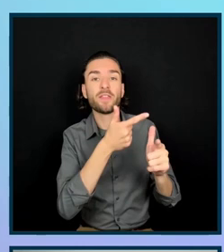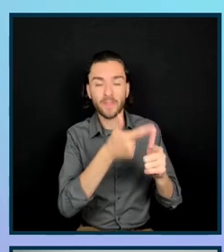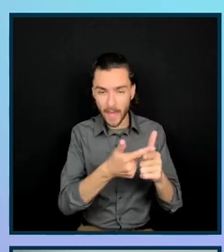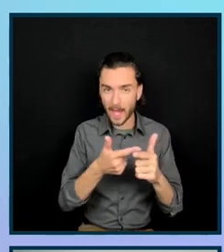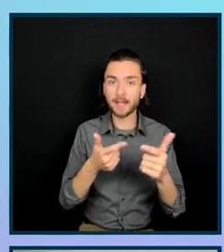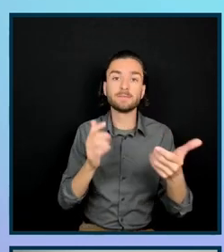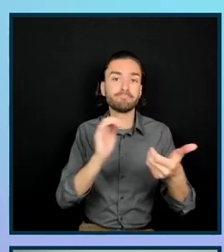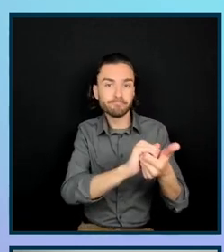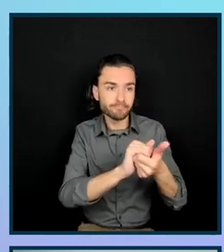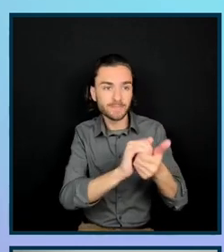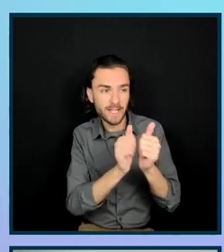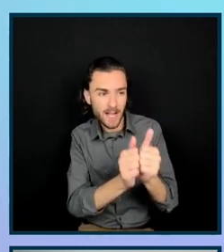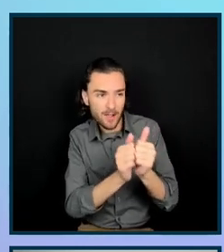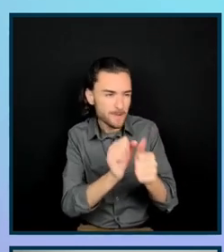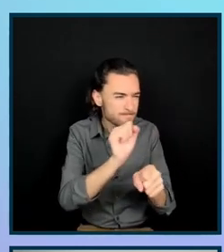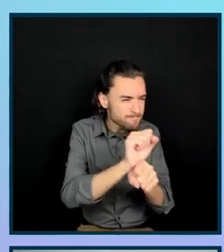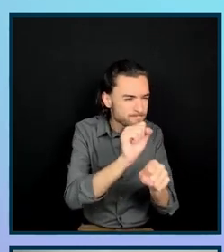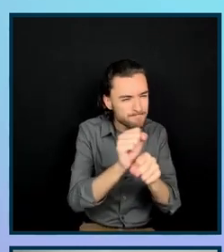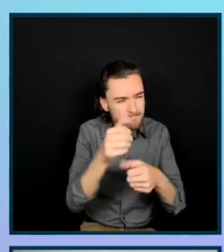with them as well.